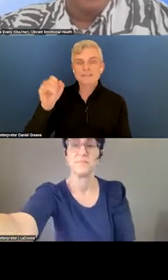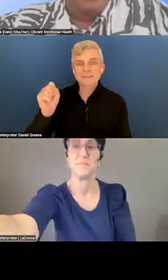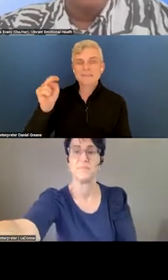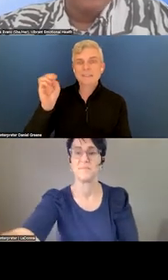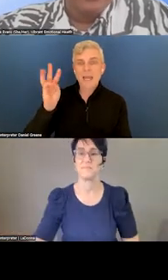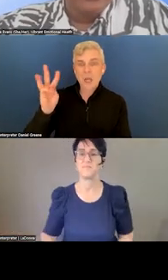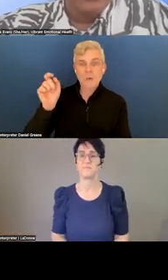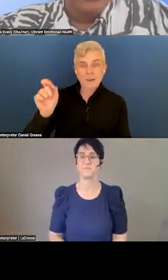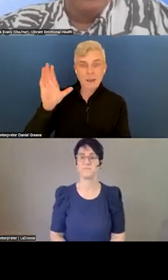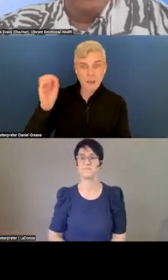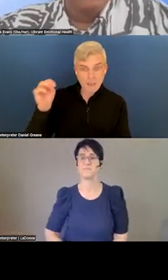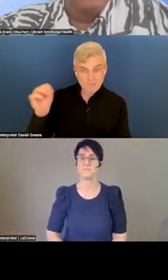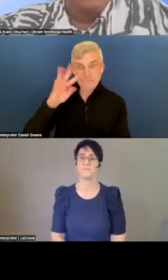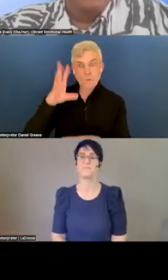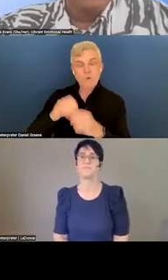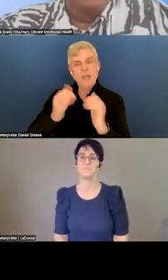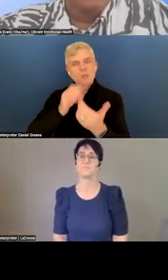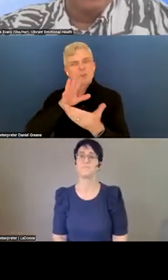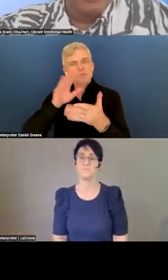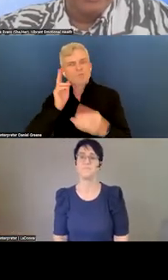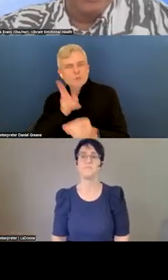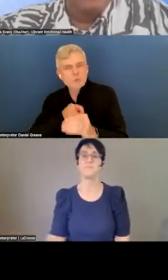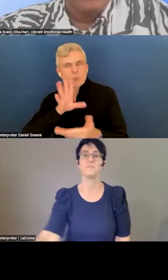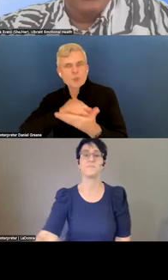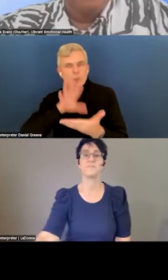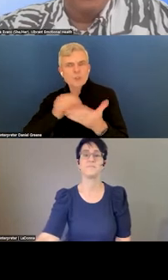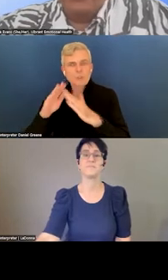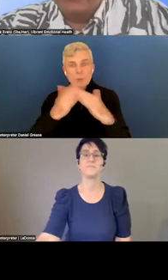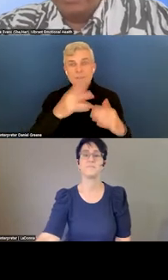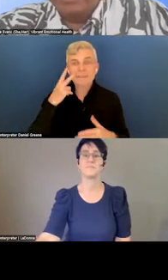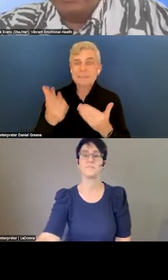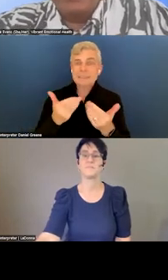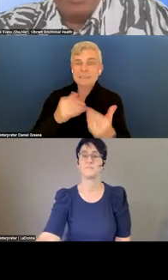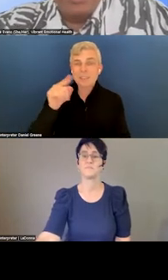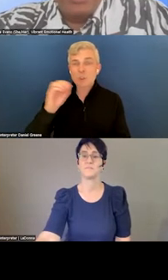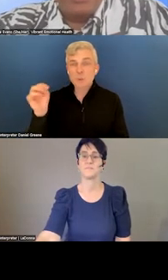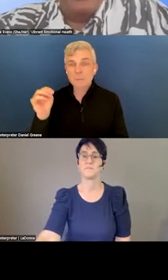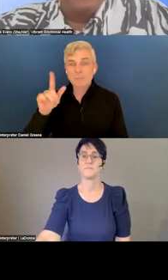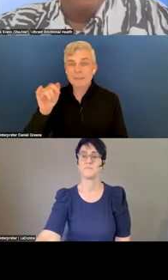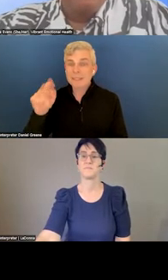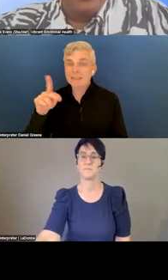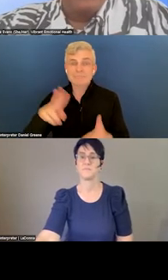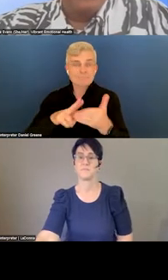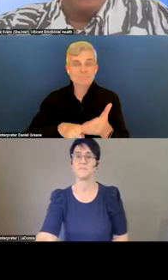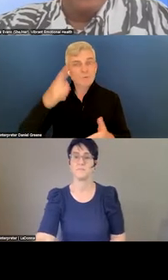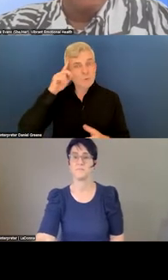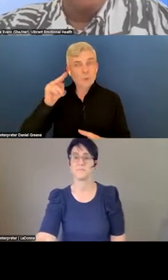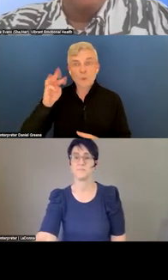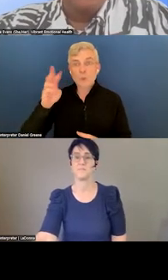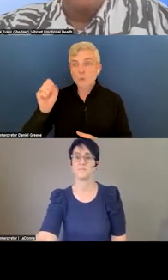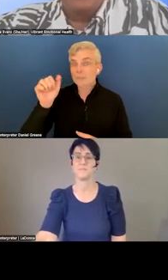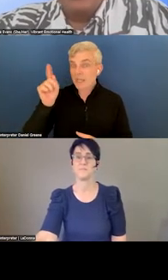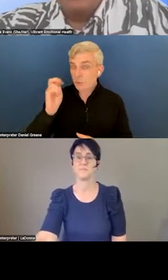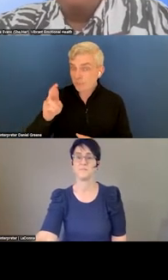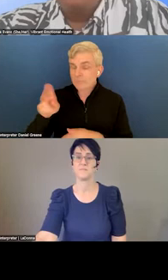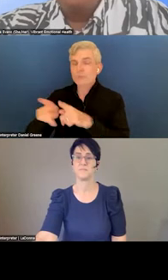how to join the learning community. You see the easy Zoom link there, signing up for the newsletters. And I do want to make a note here for